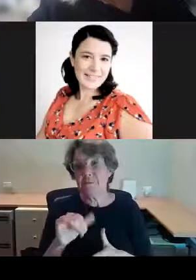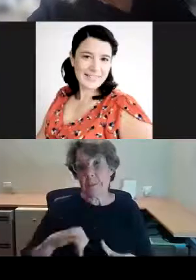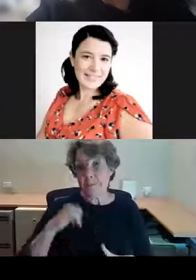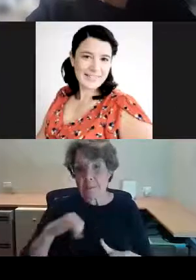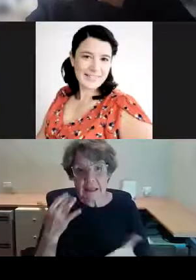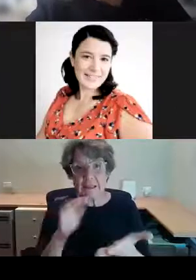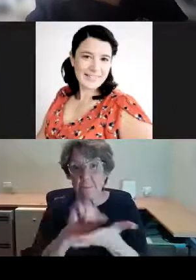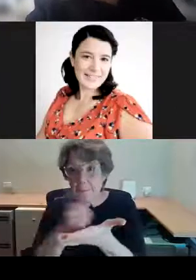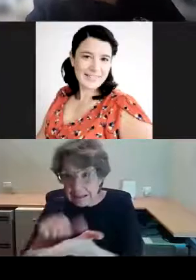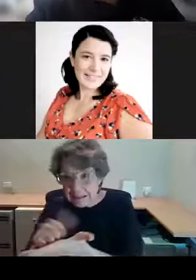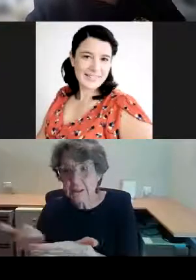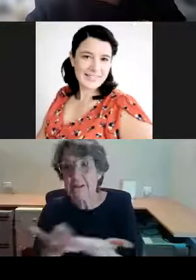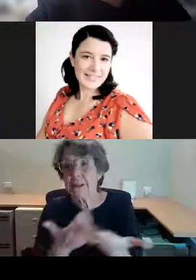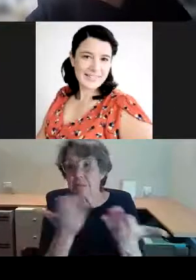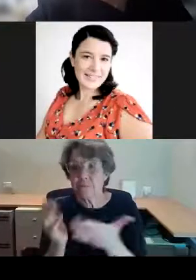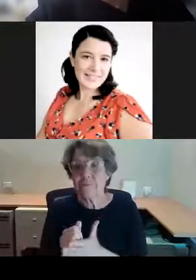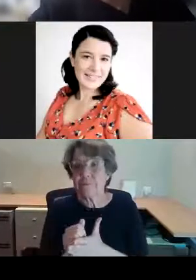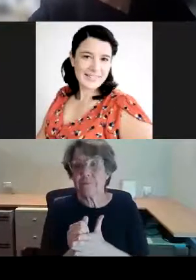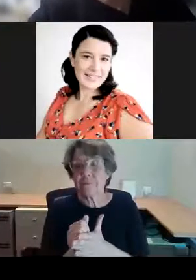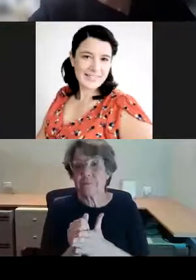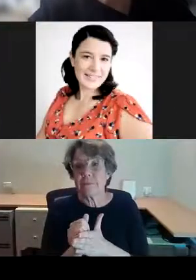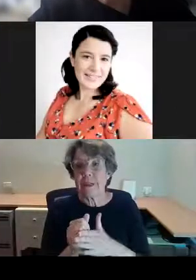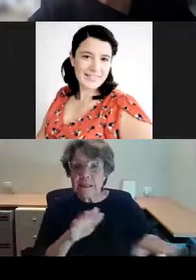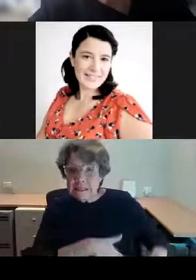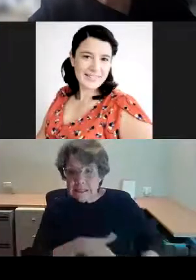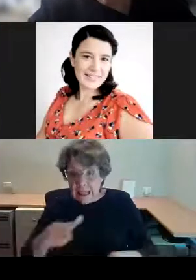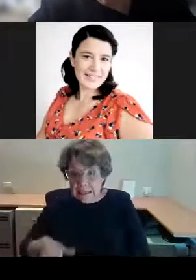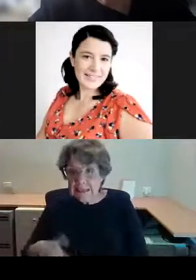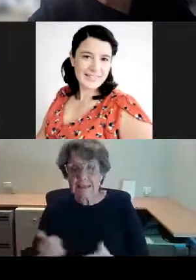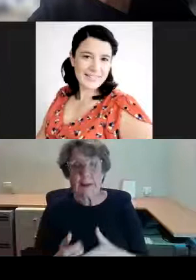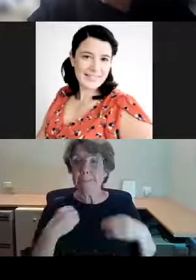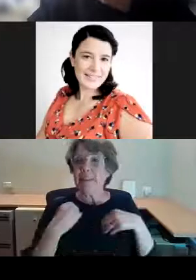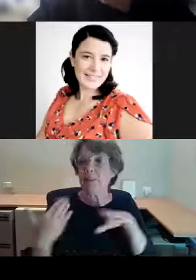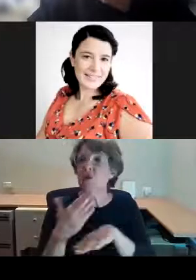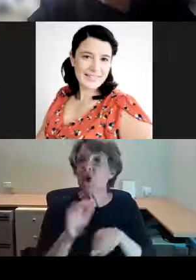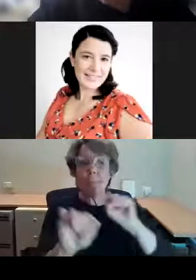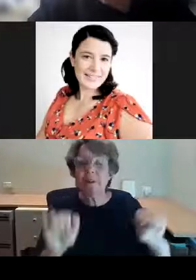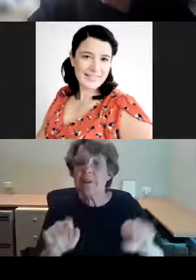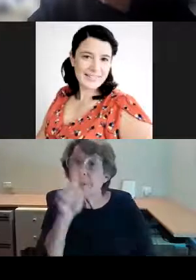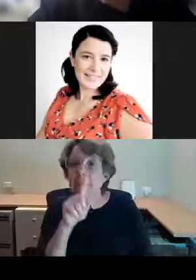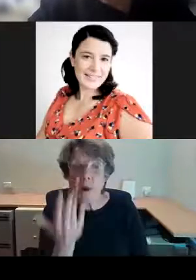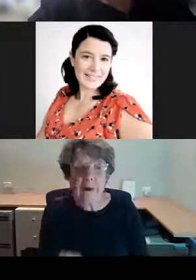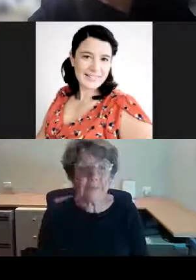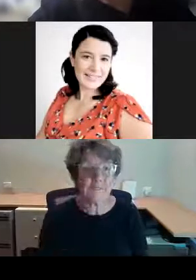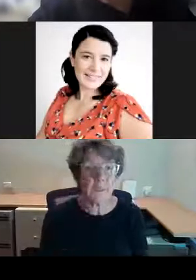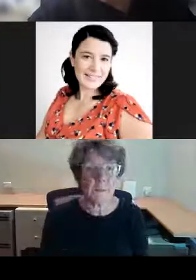professions and business jobs that people held. But they are slightly,